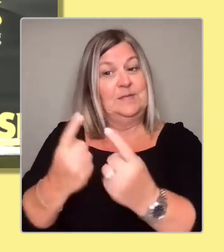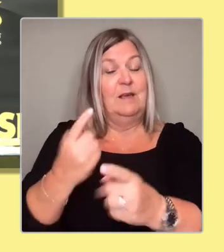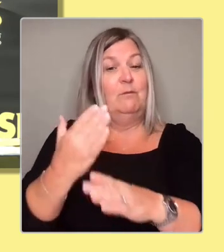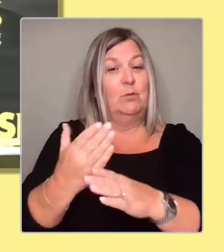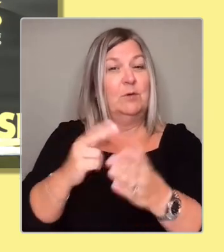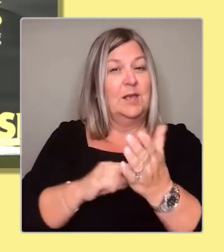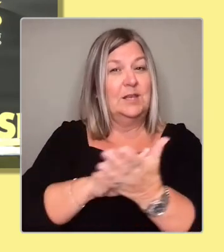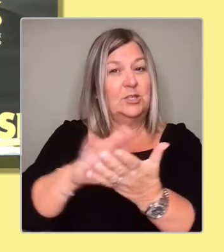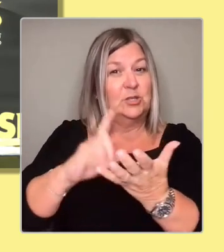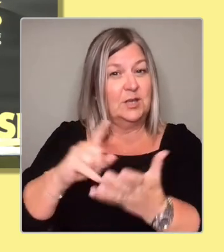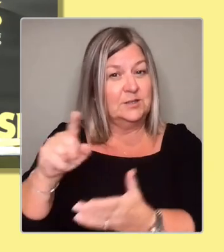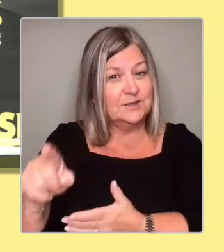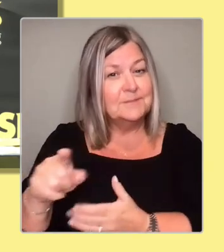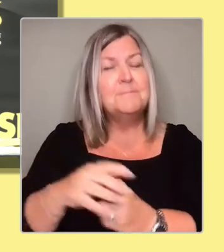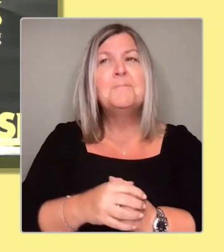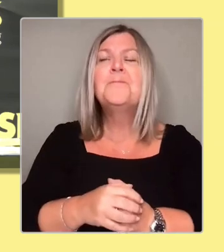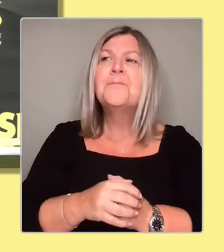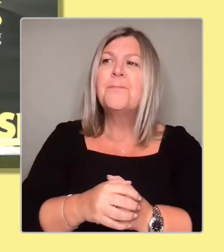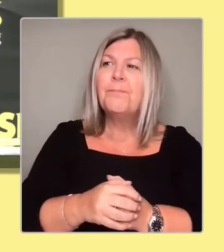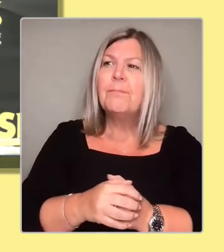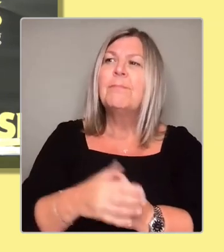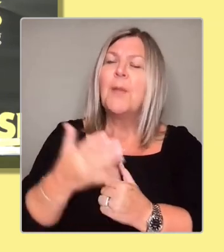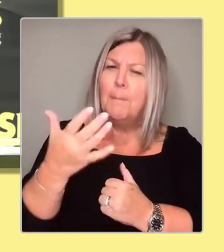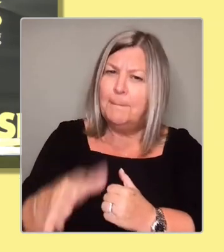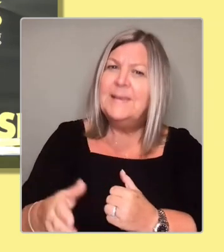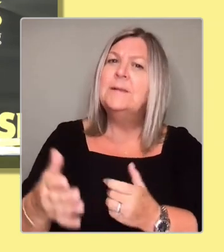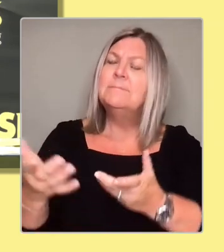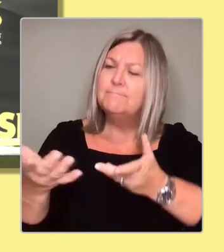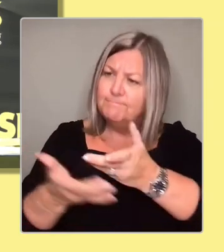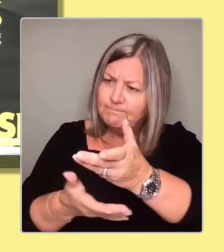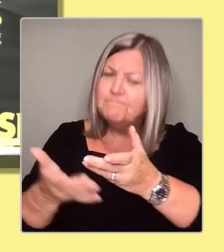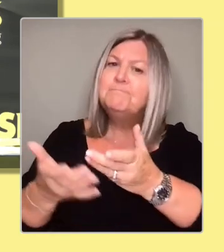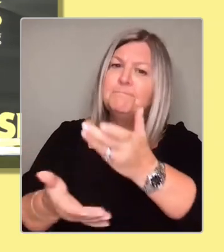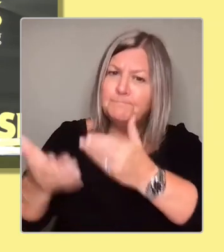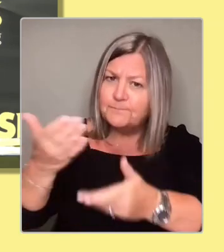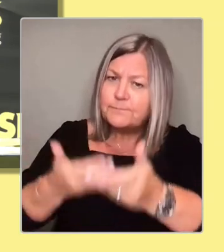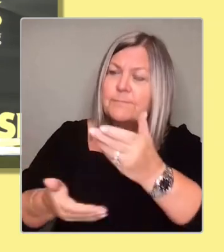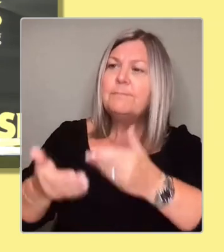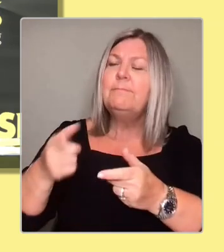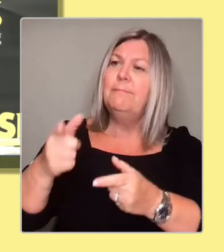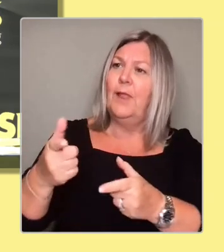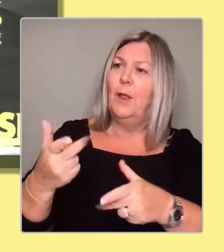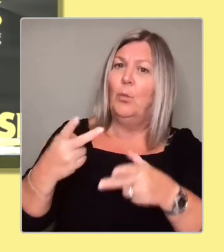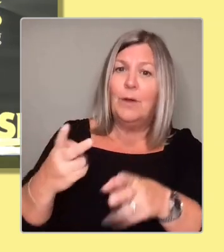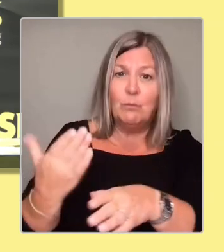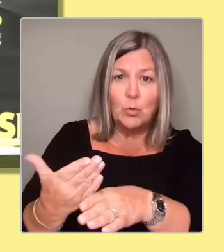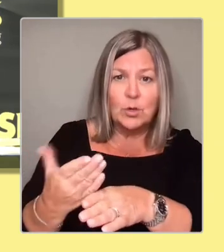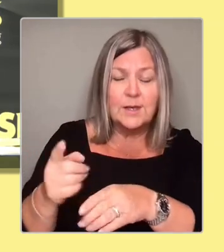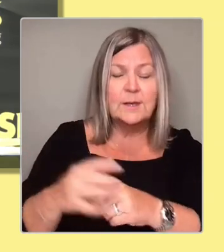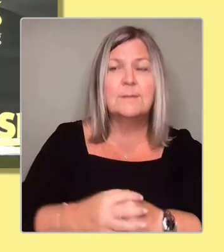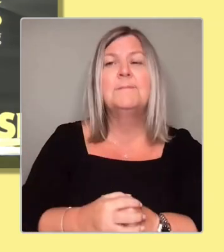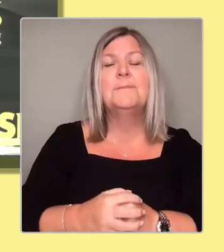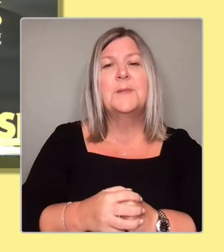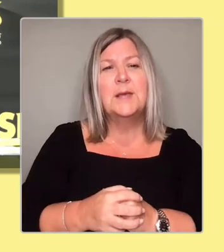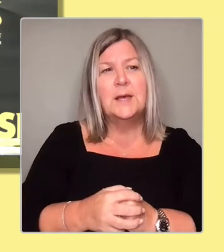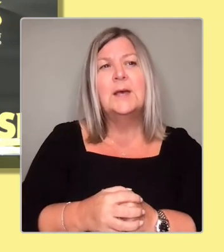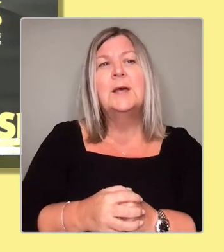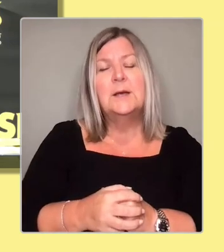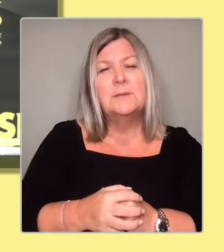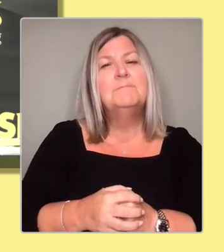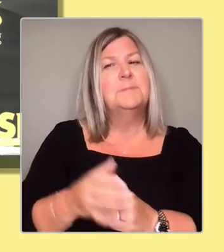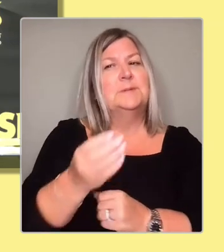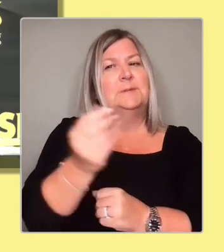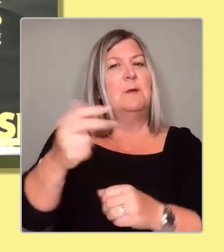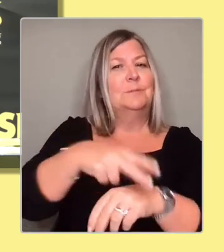very carefully sort of taken me through the way that things are working right now. And some of them have explained to me that they feel like they are,